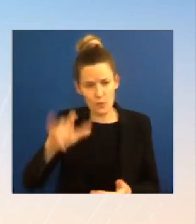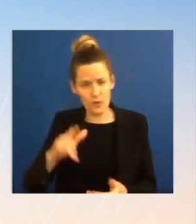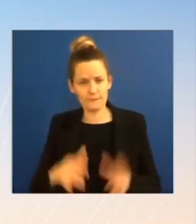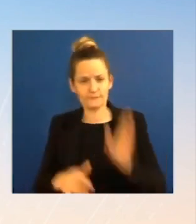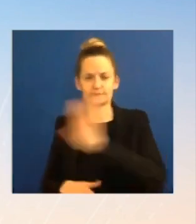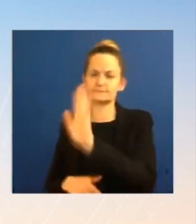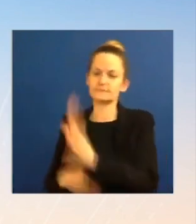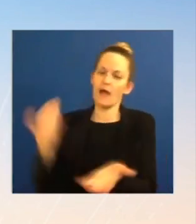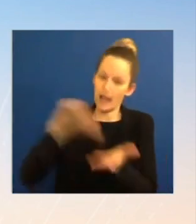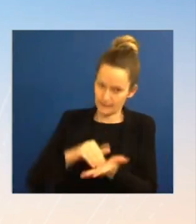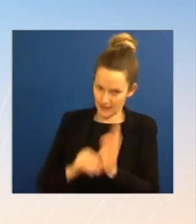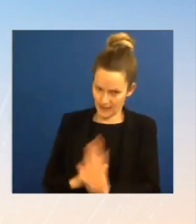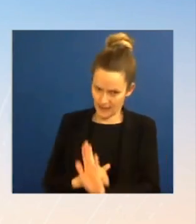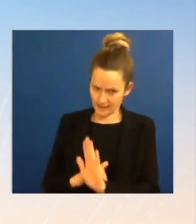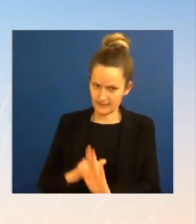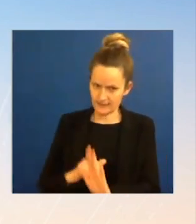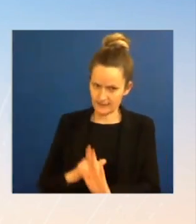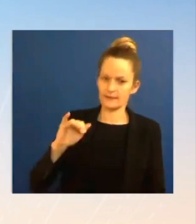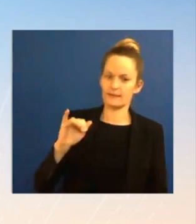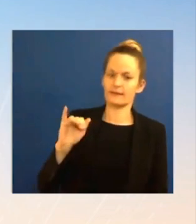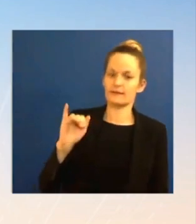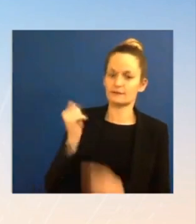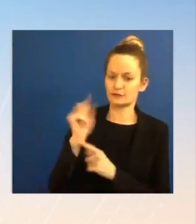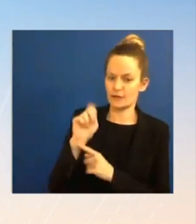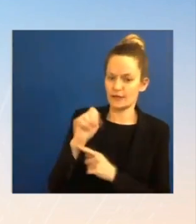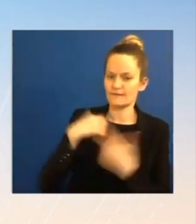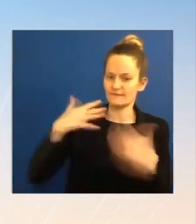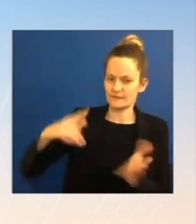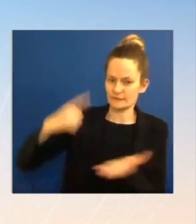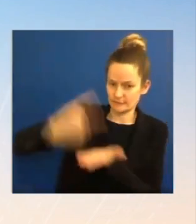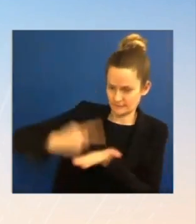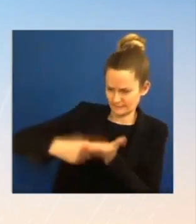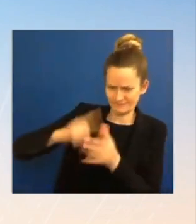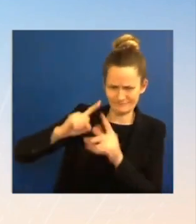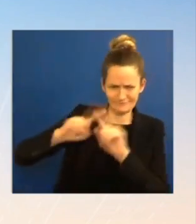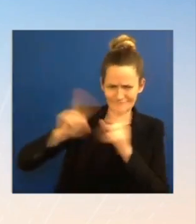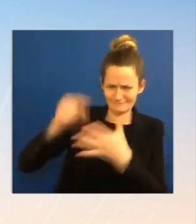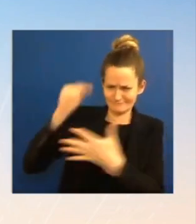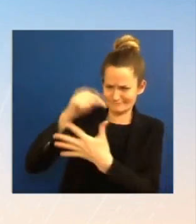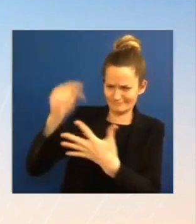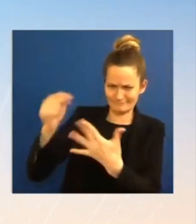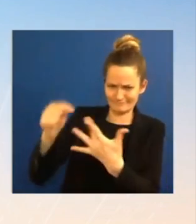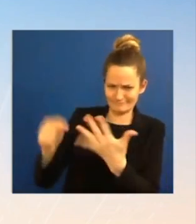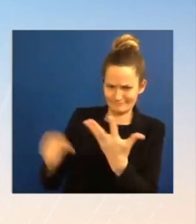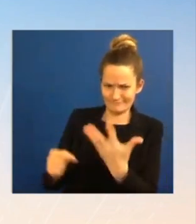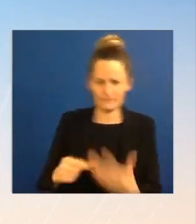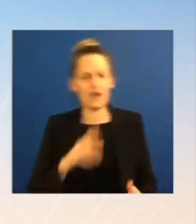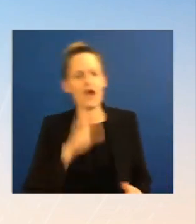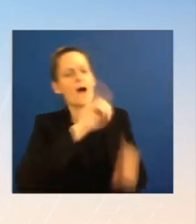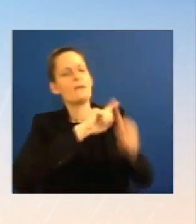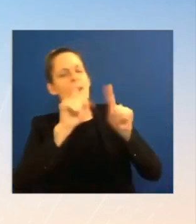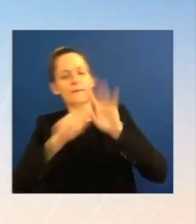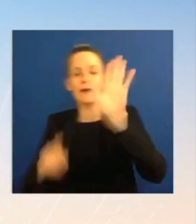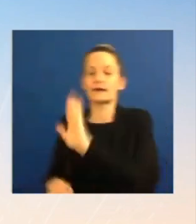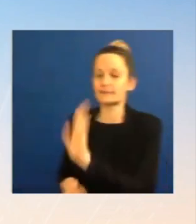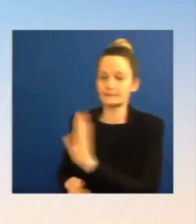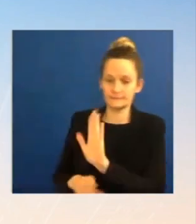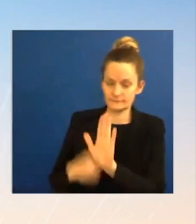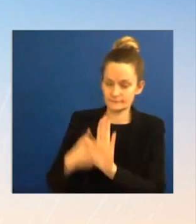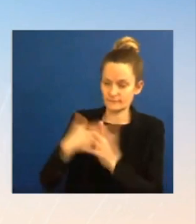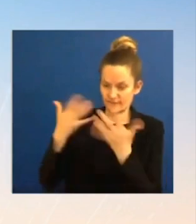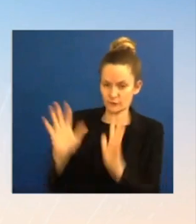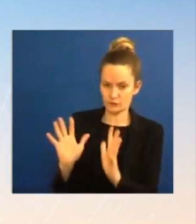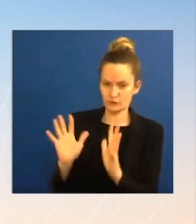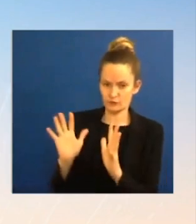steps we've taken, a historic release from the Strategic Petroleum Reserve. But going to on prices. Last Well, let me finish. What we can do over time, and what this is all a